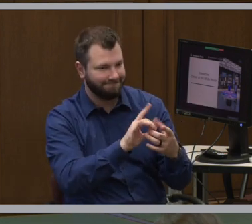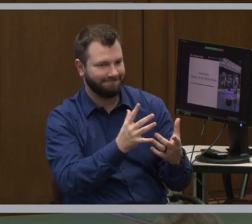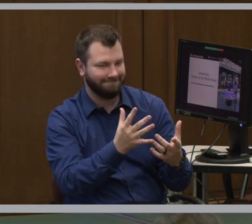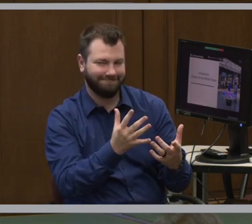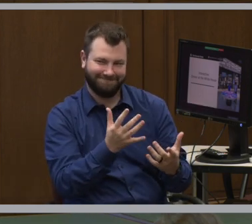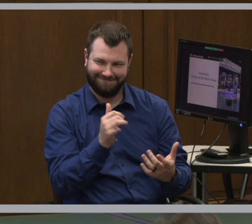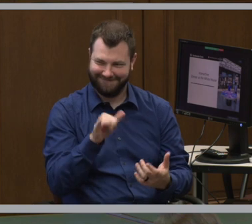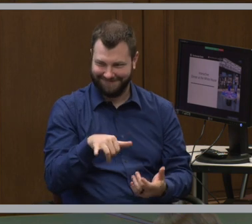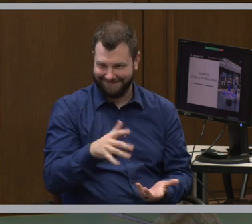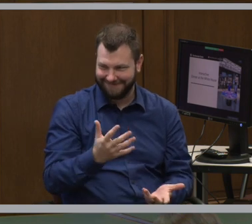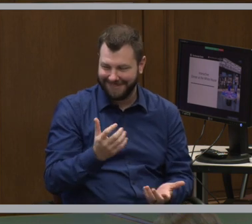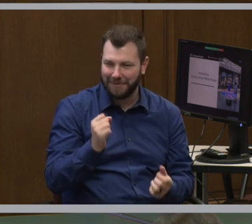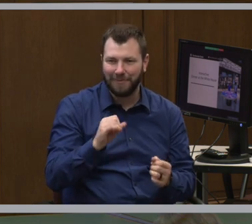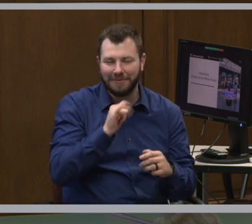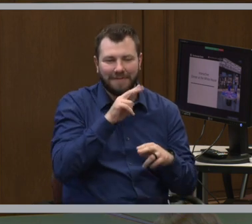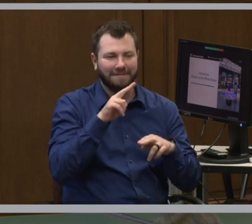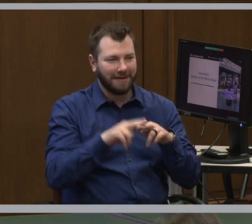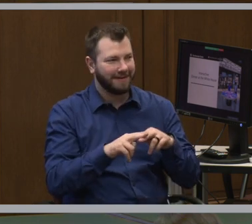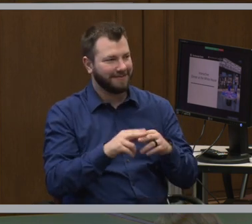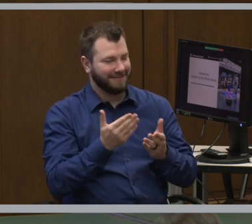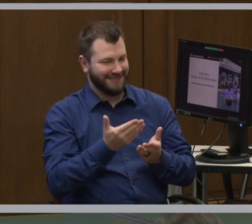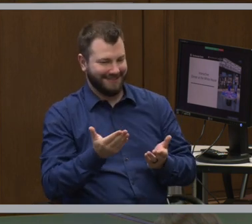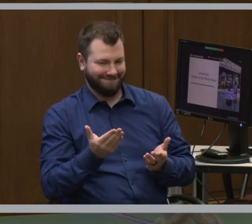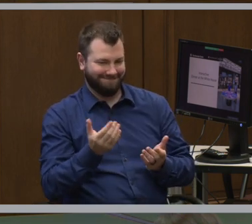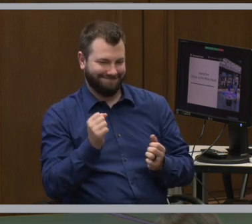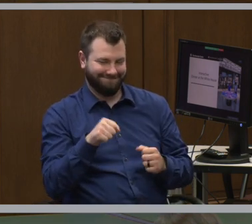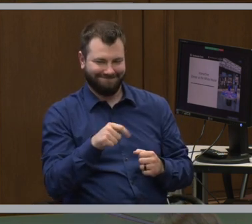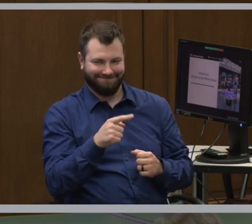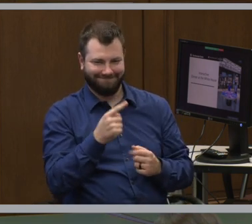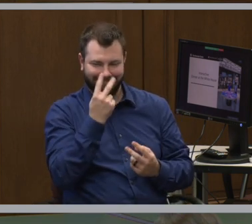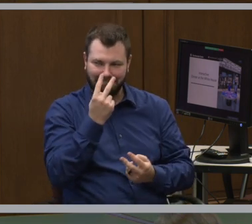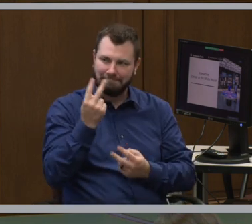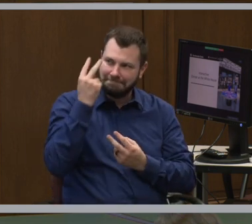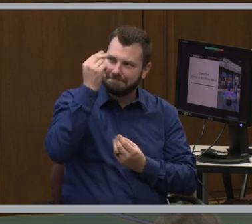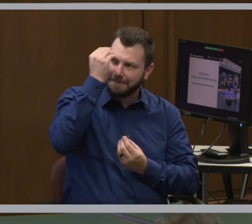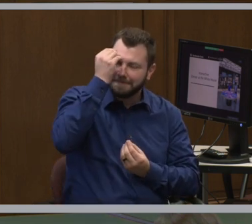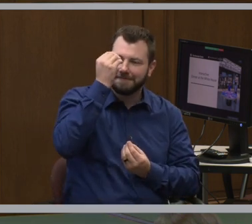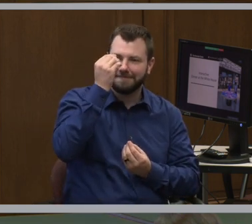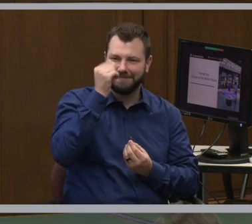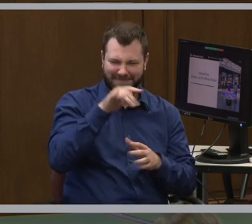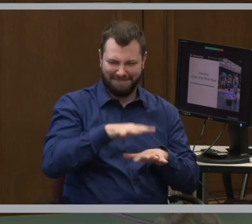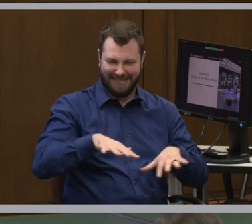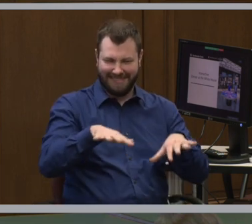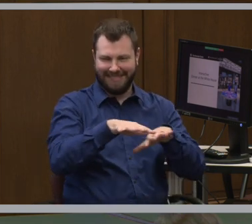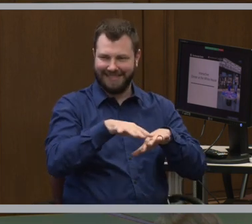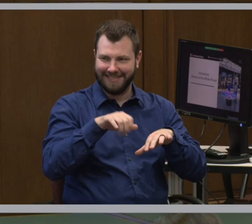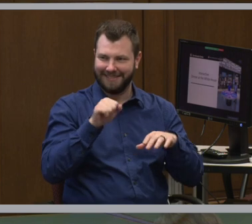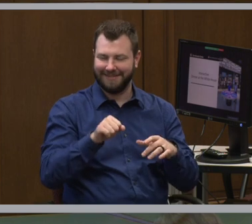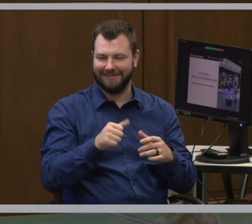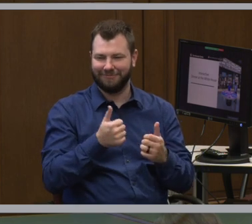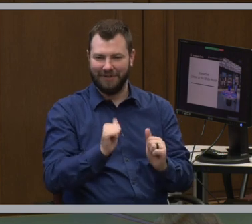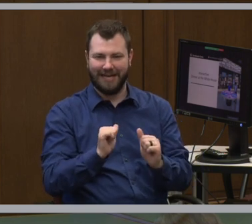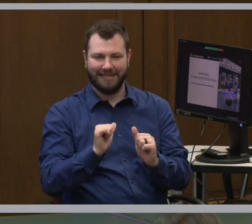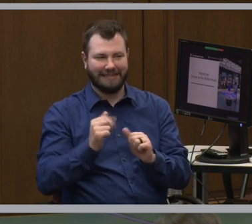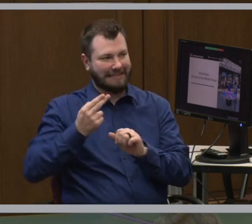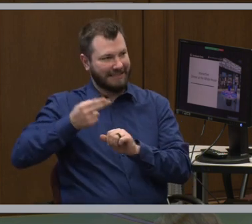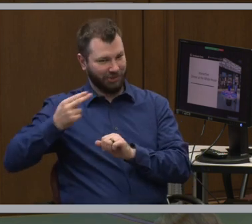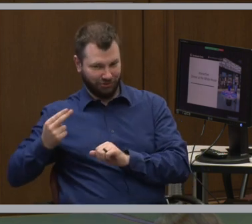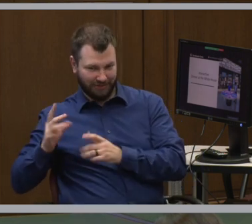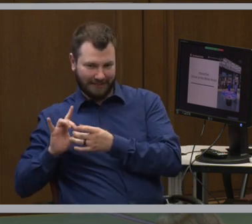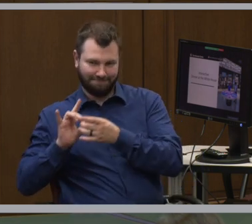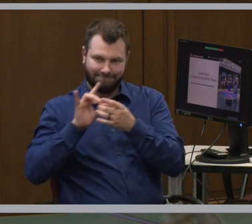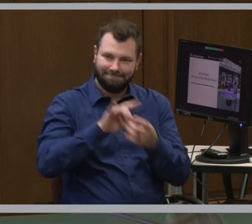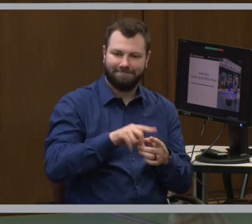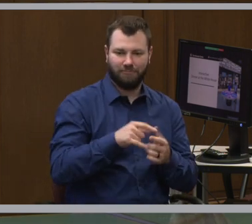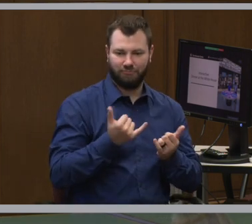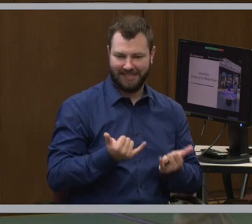So it's just a fun, reflective space that tries to tie, again, sort of history to the